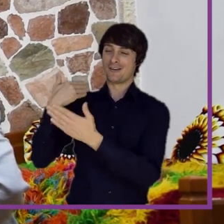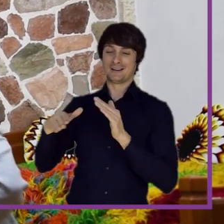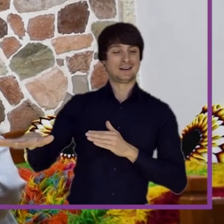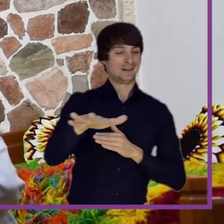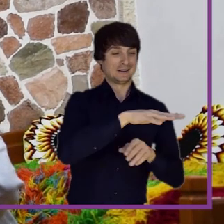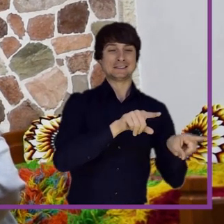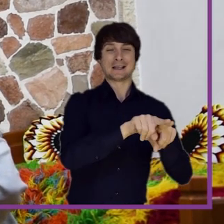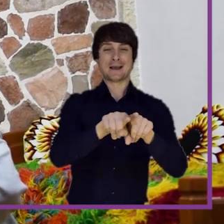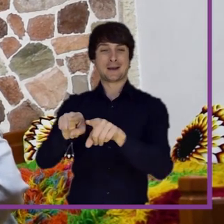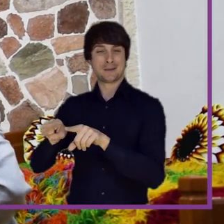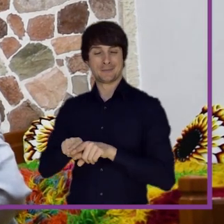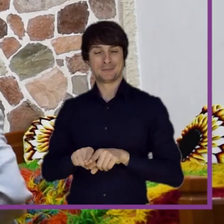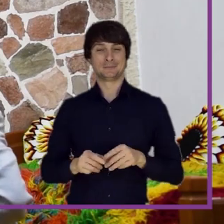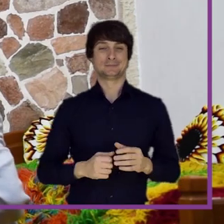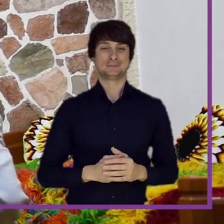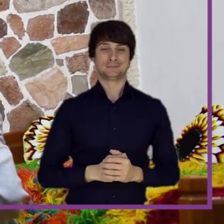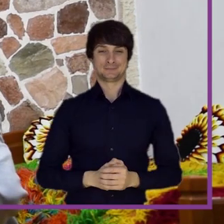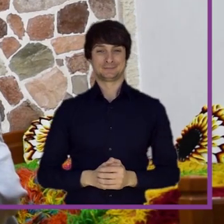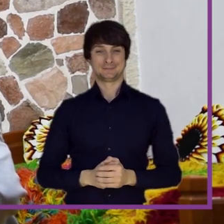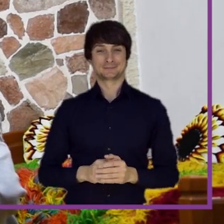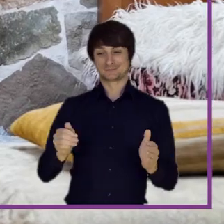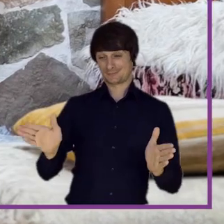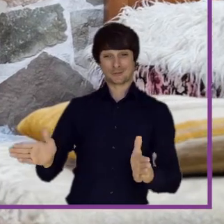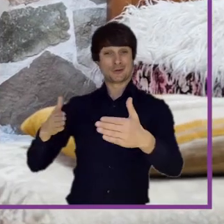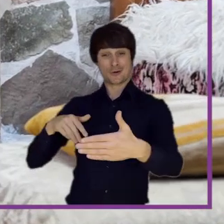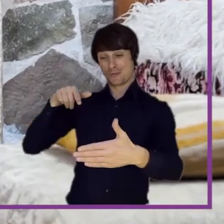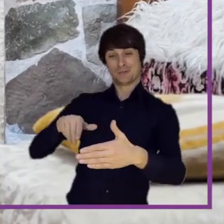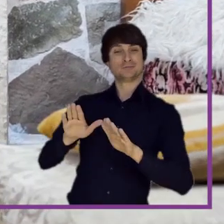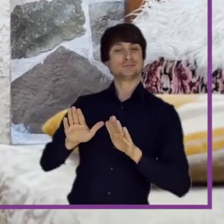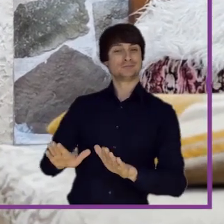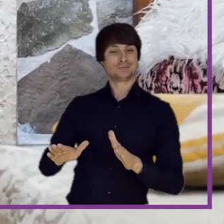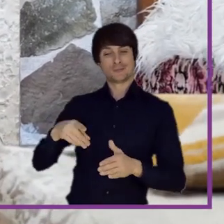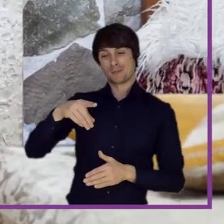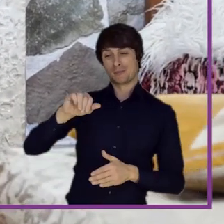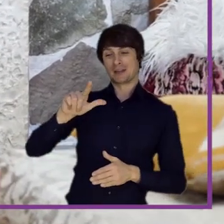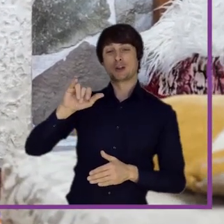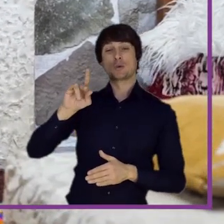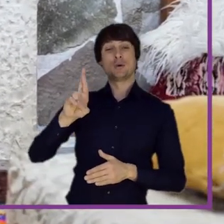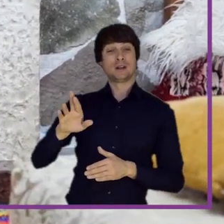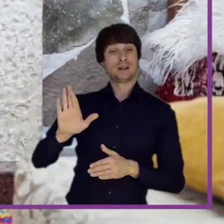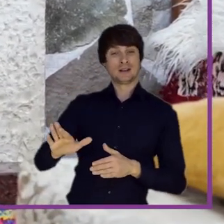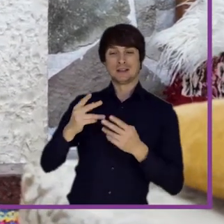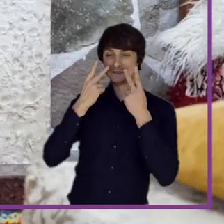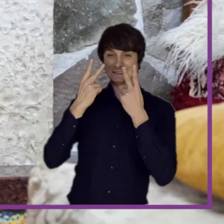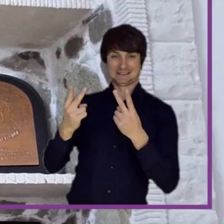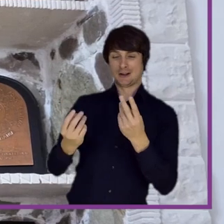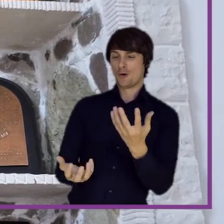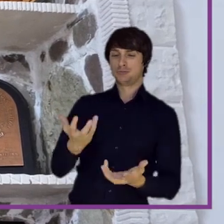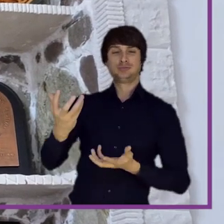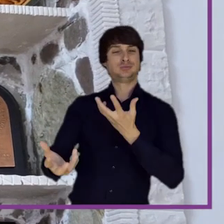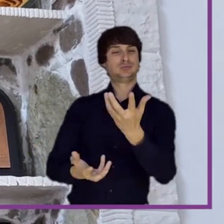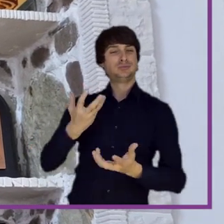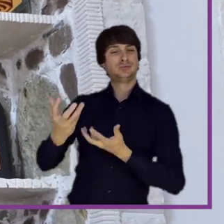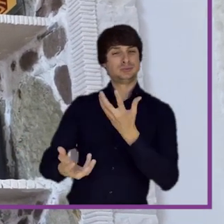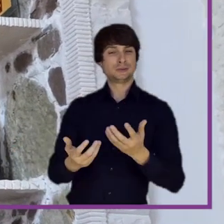Here we have a traditional pillar room, as you can see, and from the construction we have the characteristic chimney, the tamara, or the